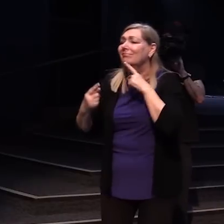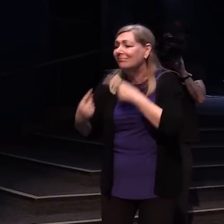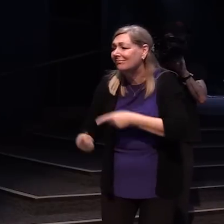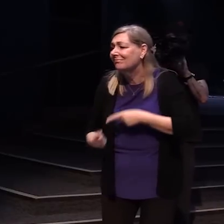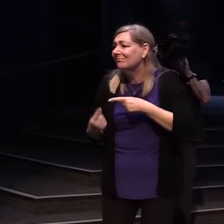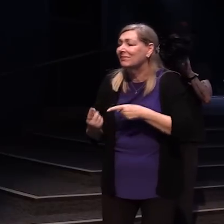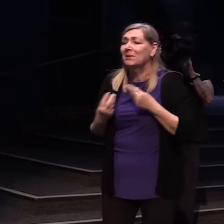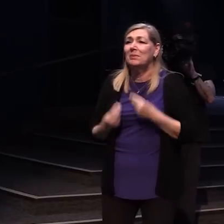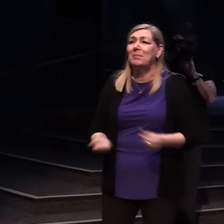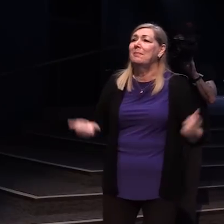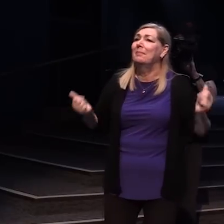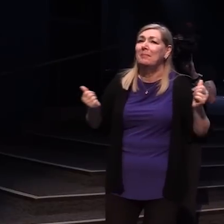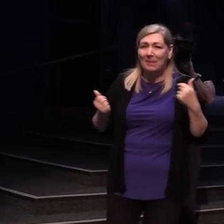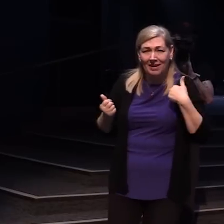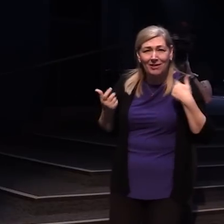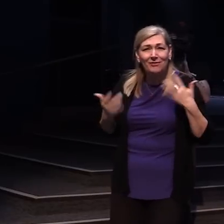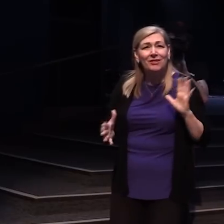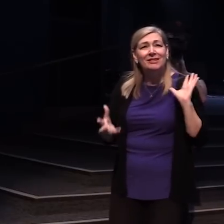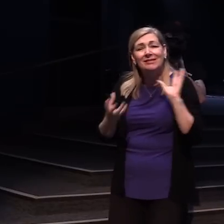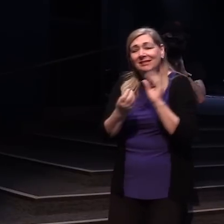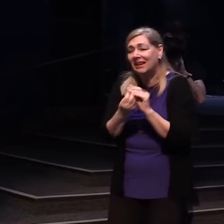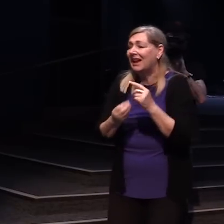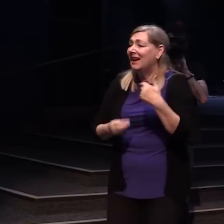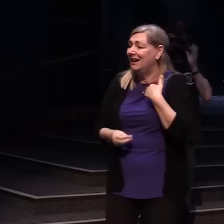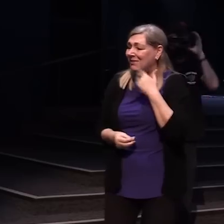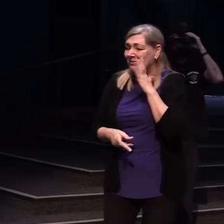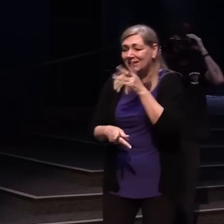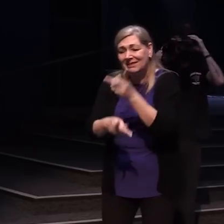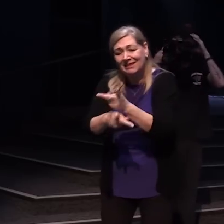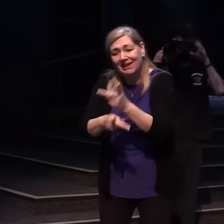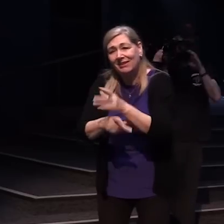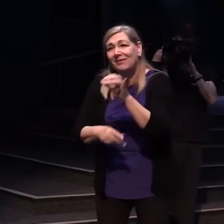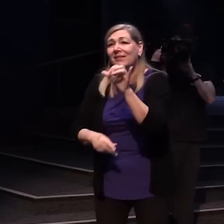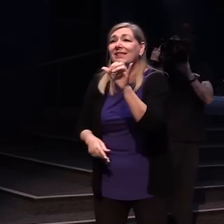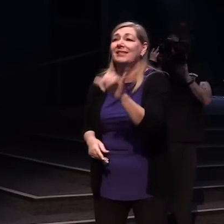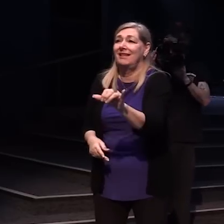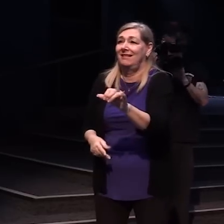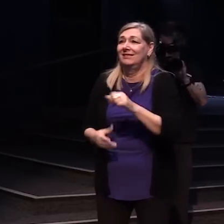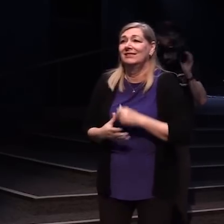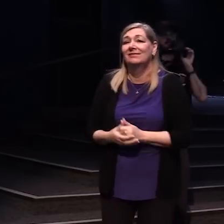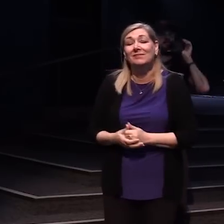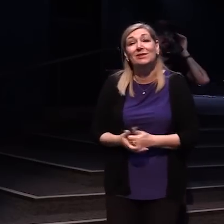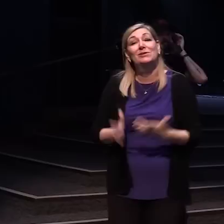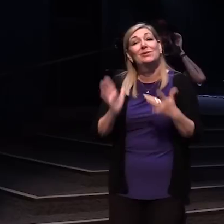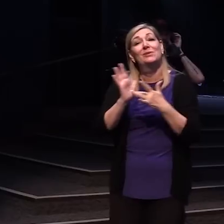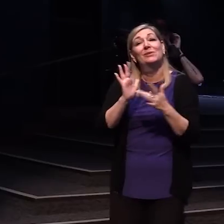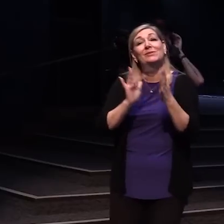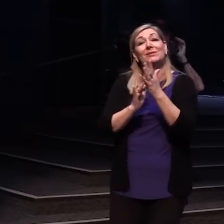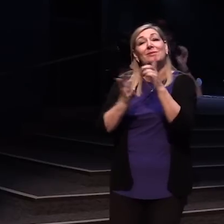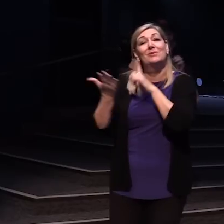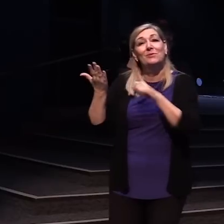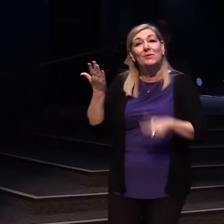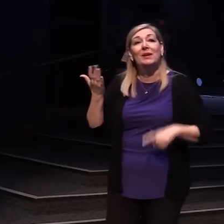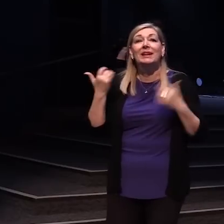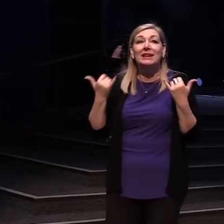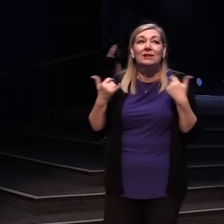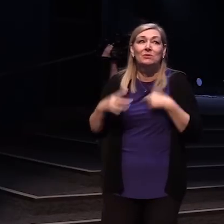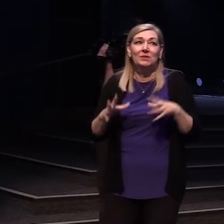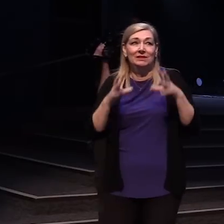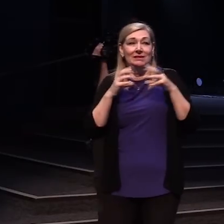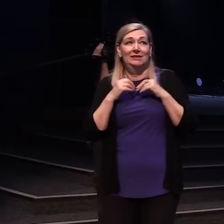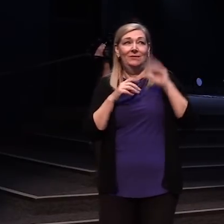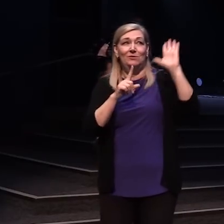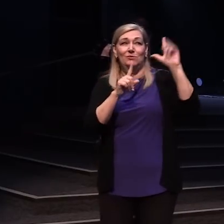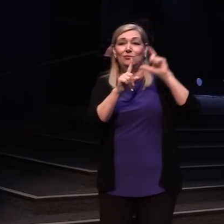this room It's okay He is good So Lord, tonight We receive your word